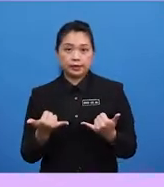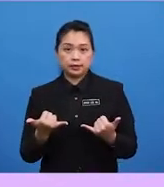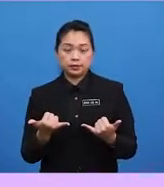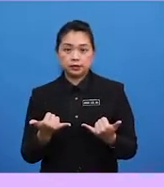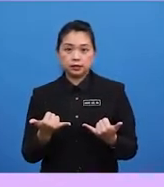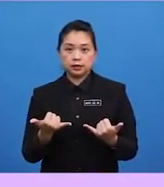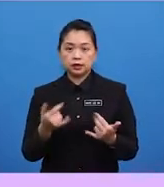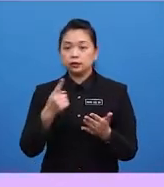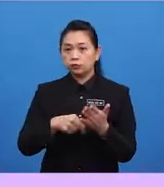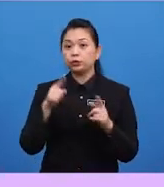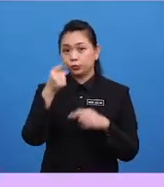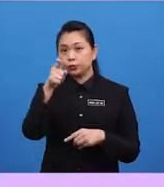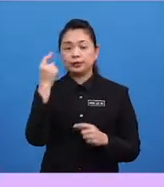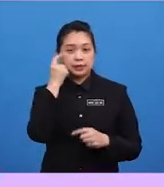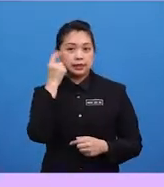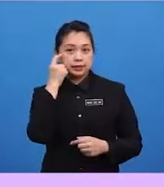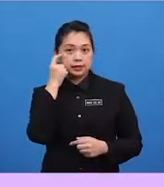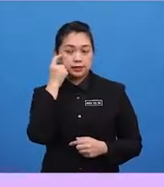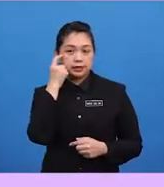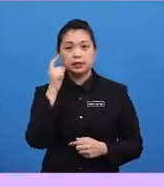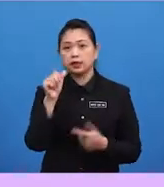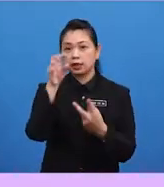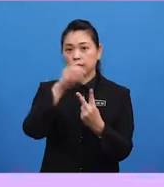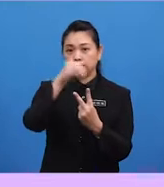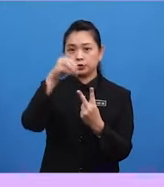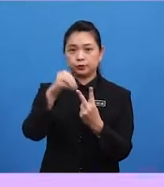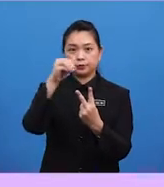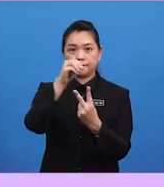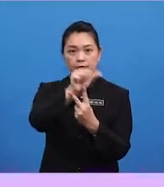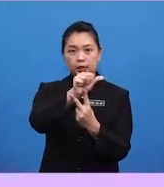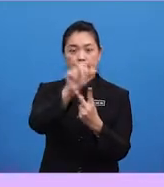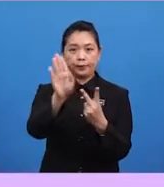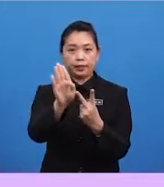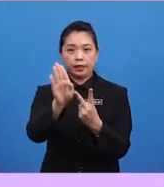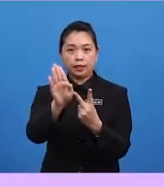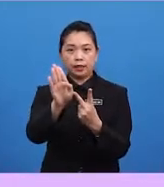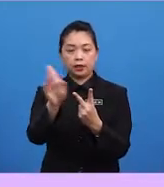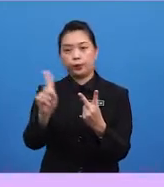What do you think the answer is? Is it option A or option B?